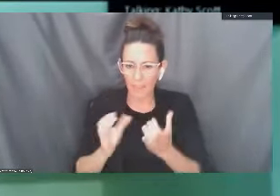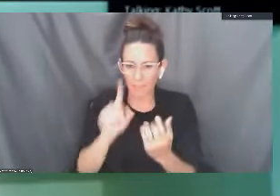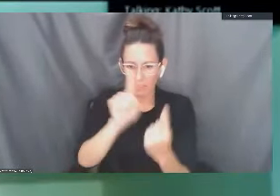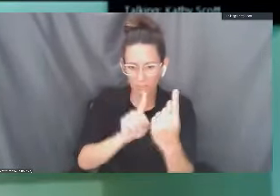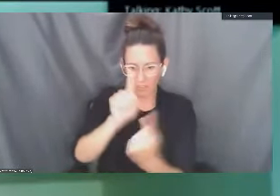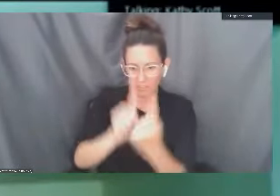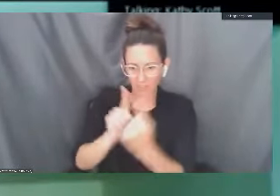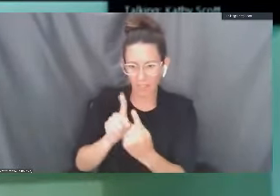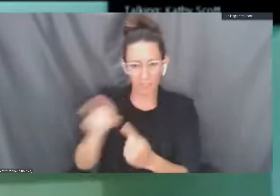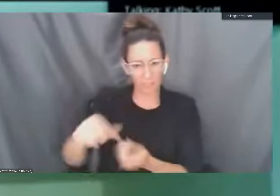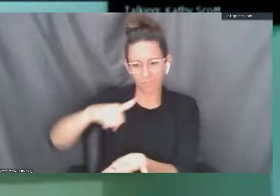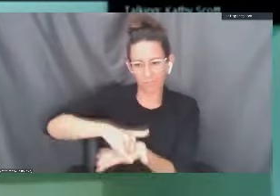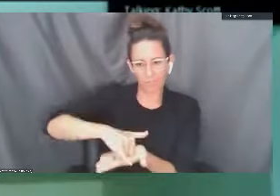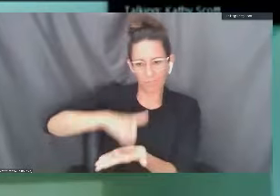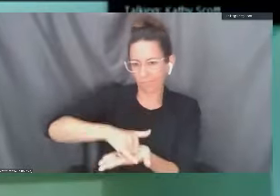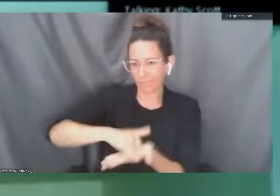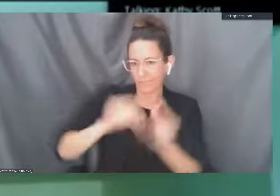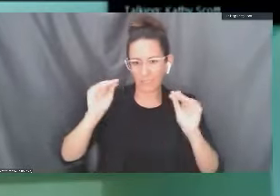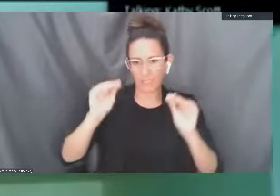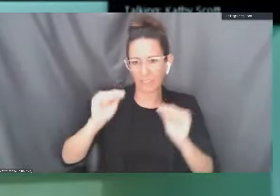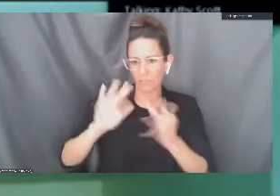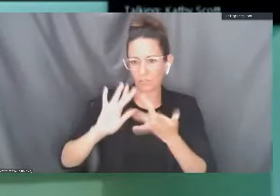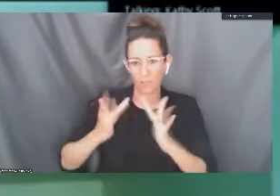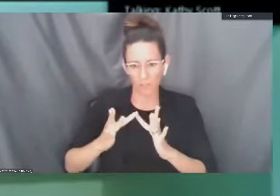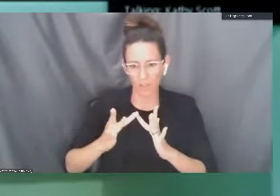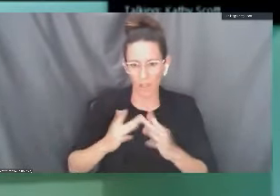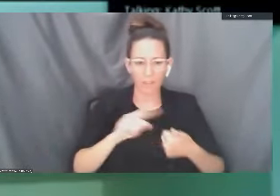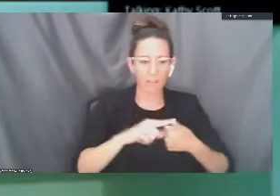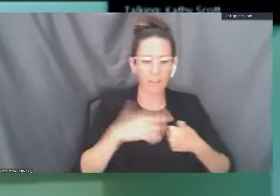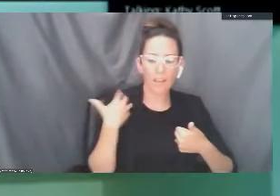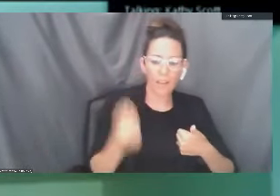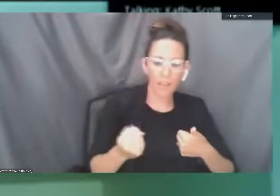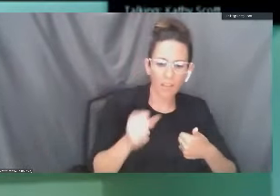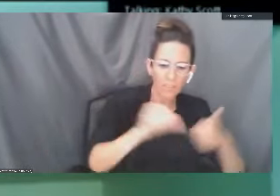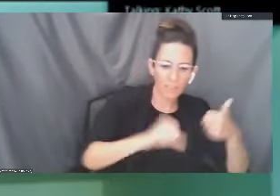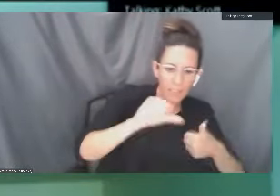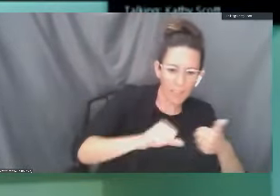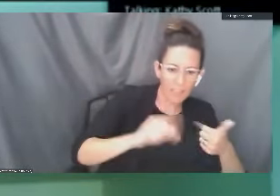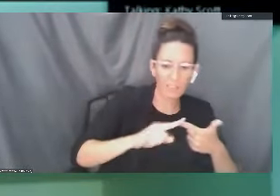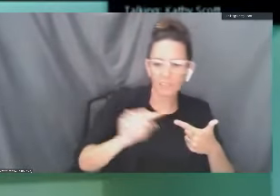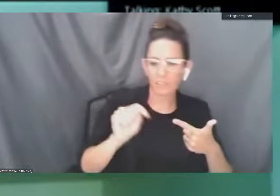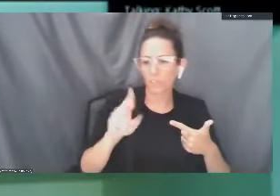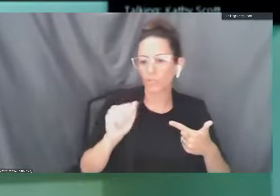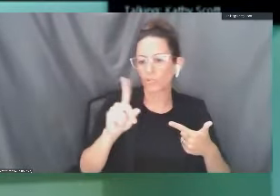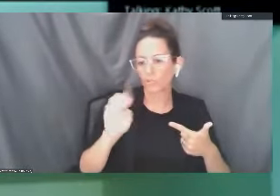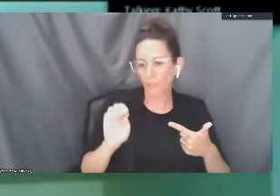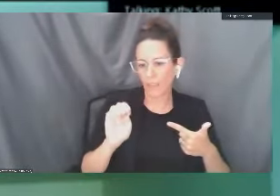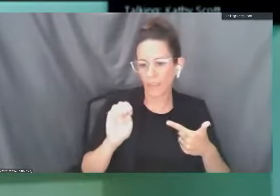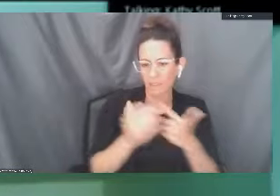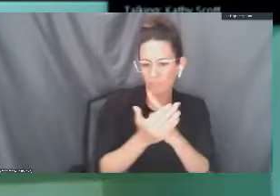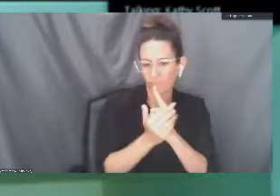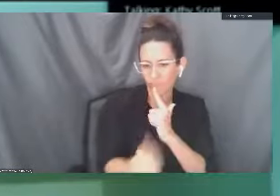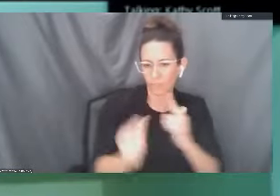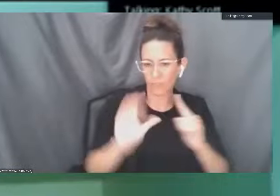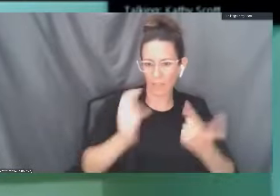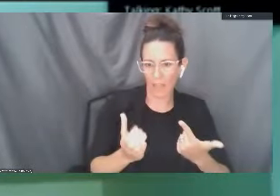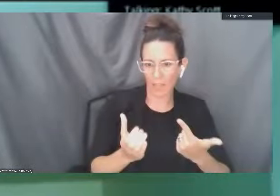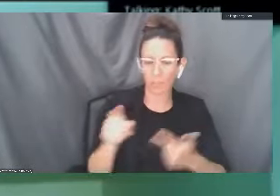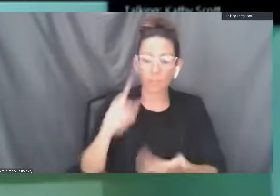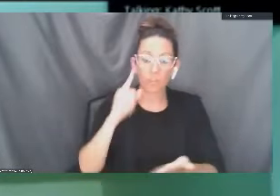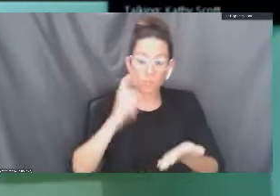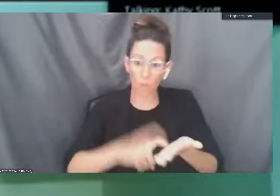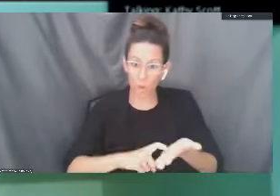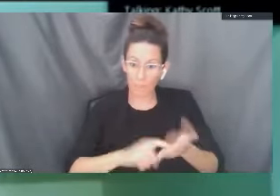cannot be taught online. They include health sciences and some of the trades primarily. You will be able to see from the schedule,